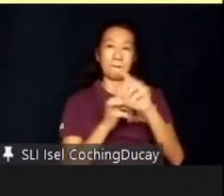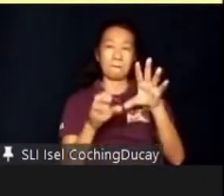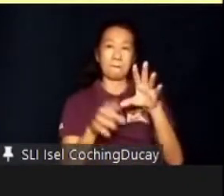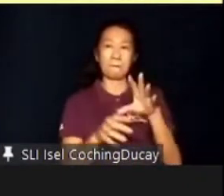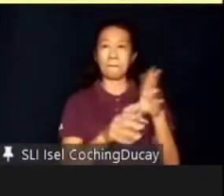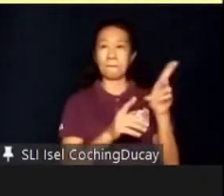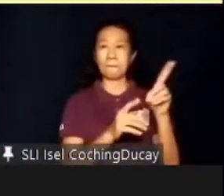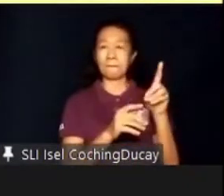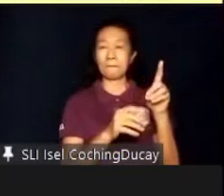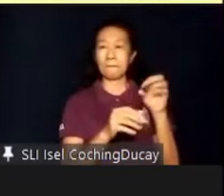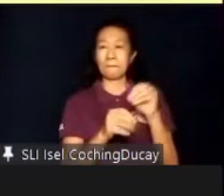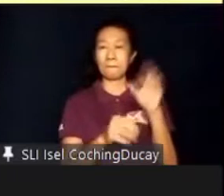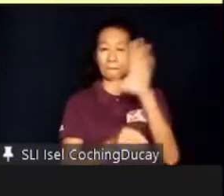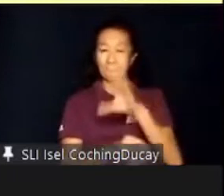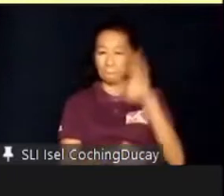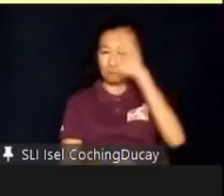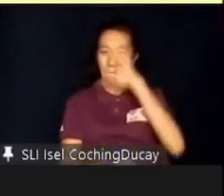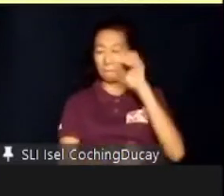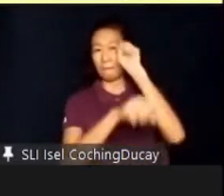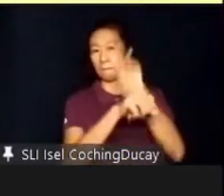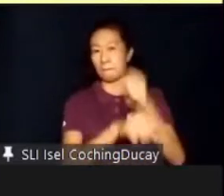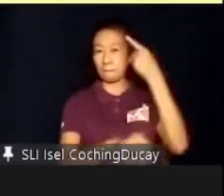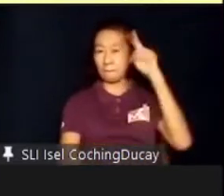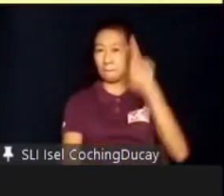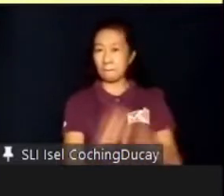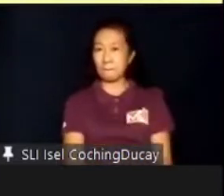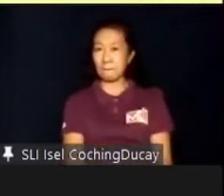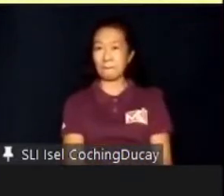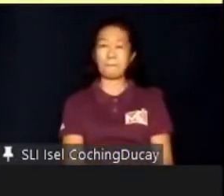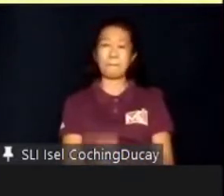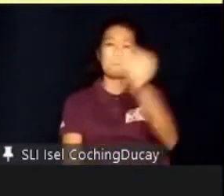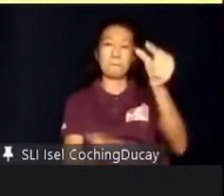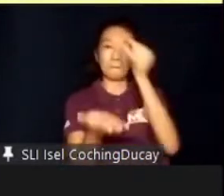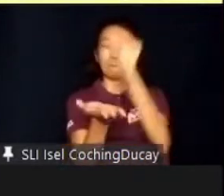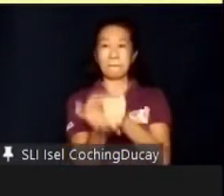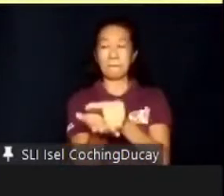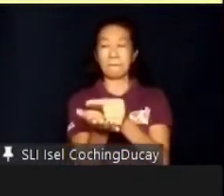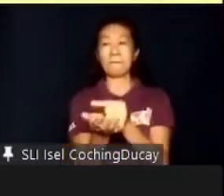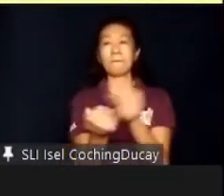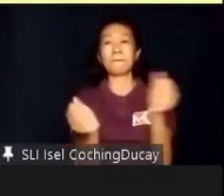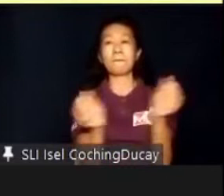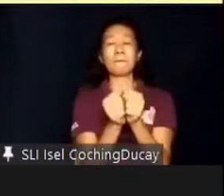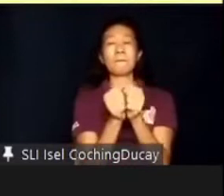of finding jobs for graduates with disabilities.